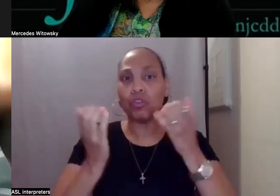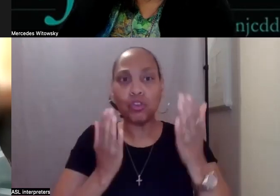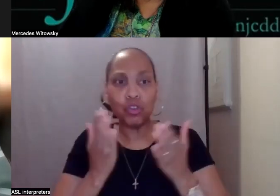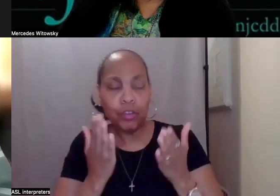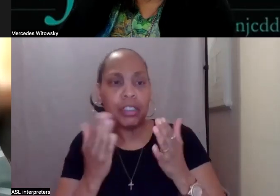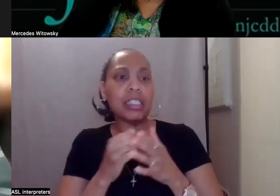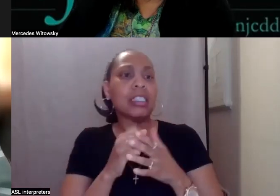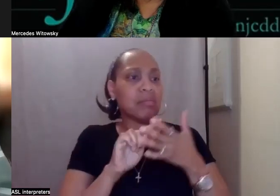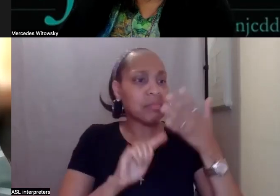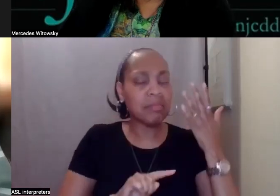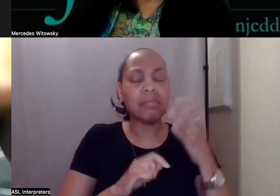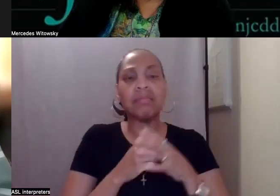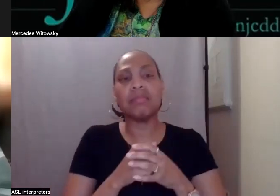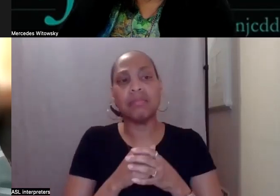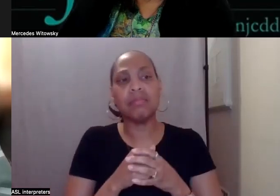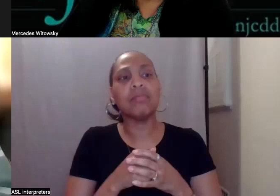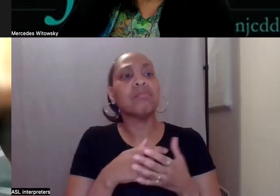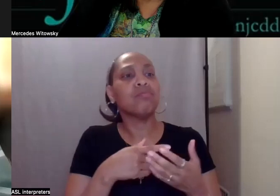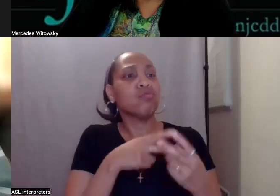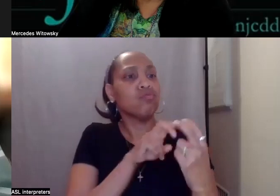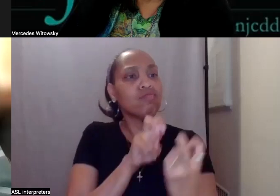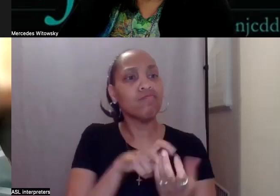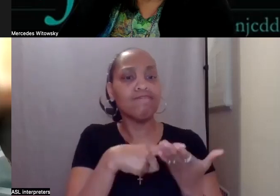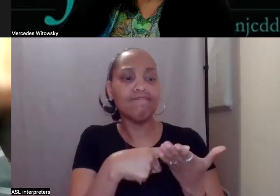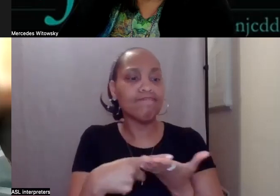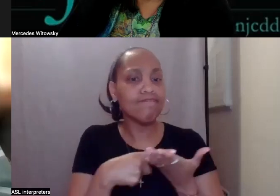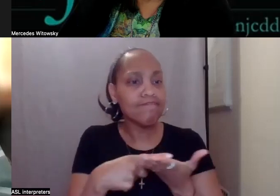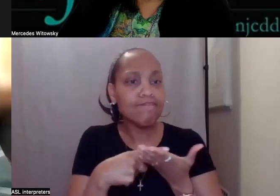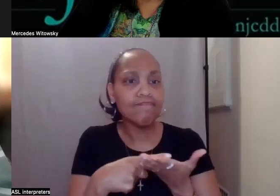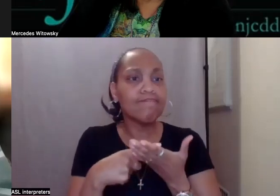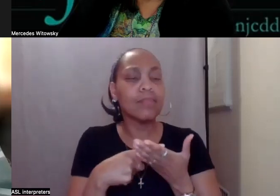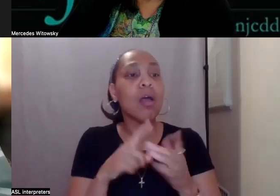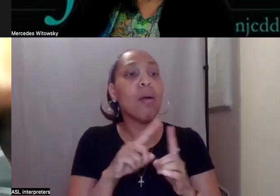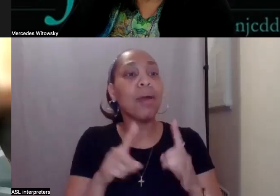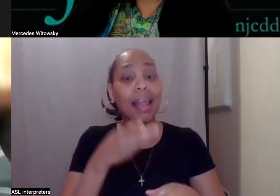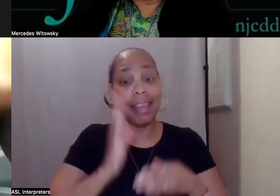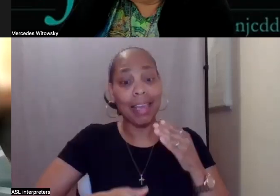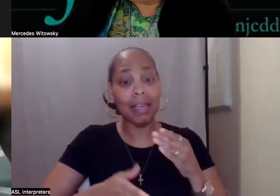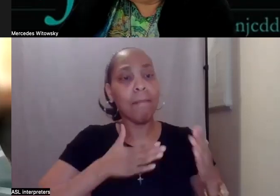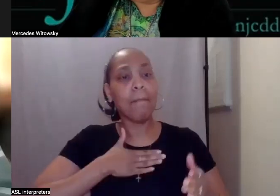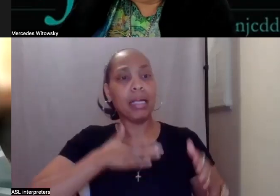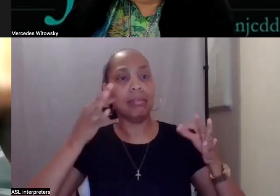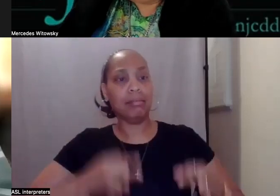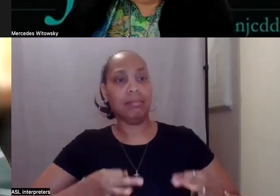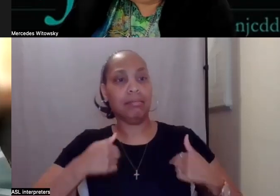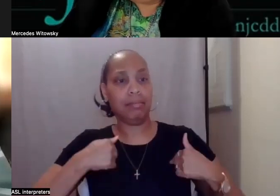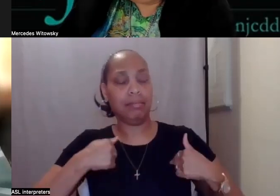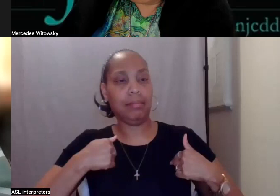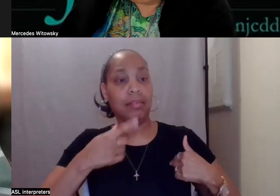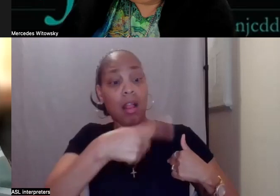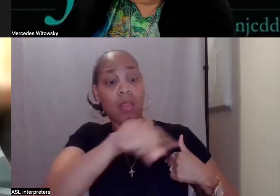And we have discussions. Well, ultimately, it's my choice. They're able to give me advice,